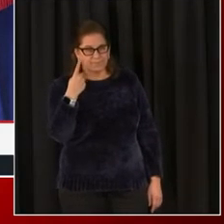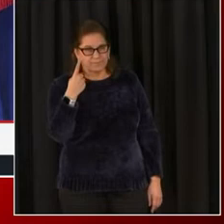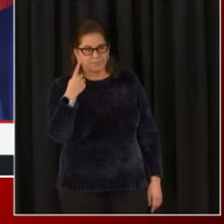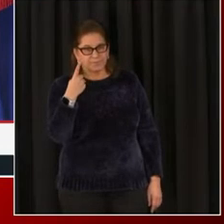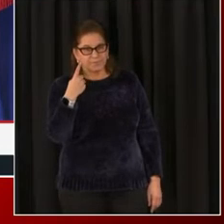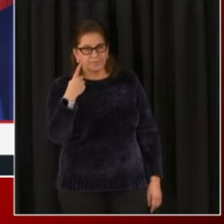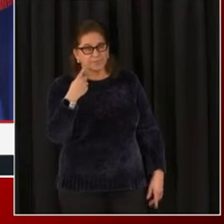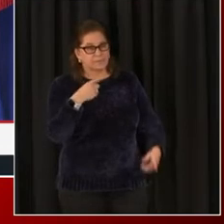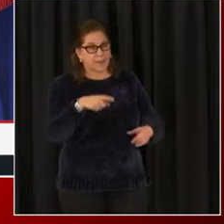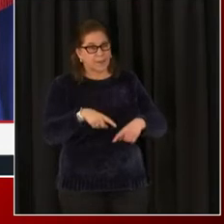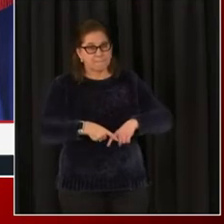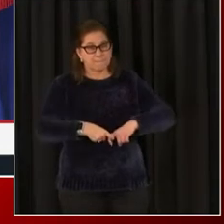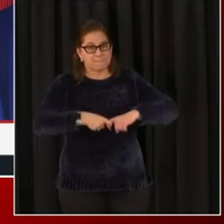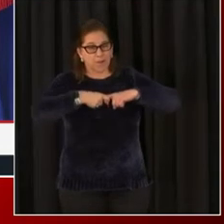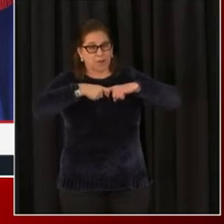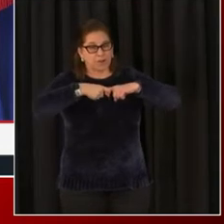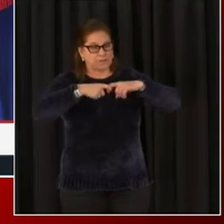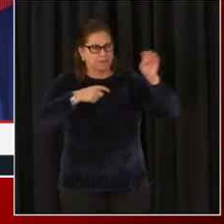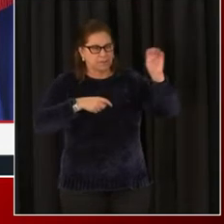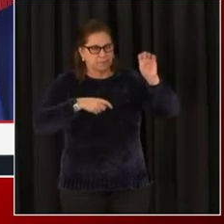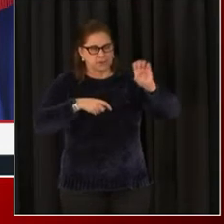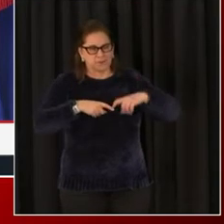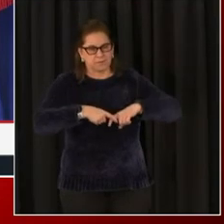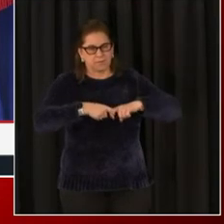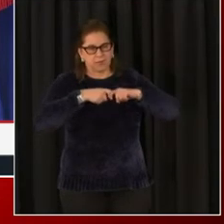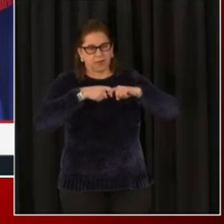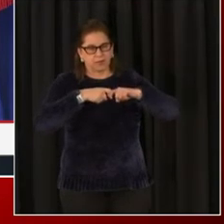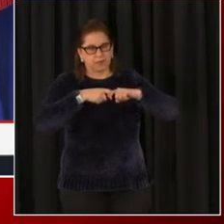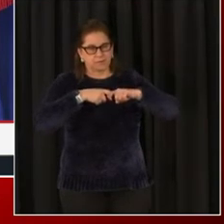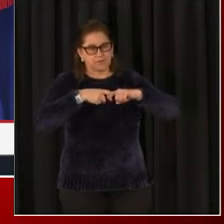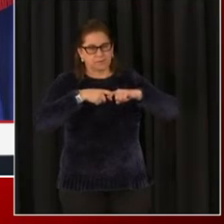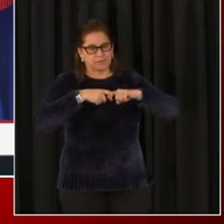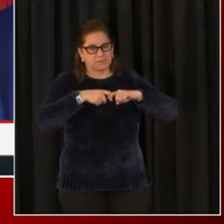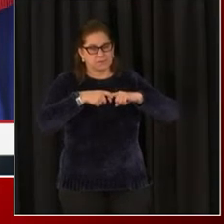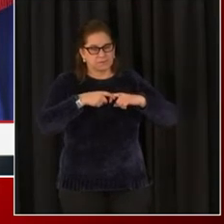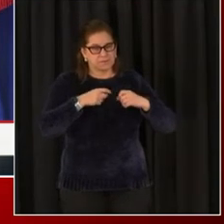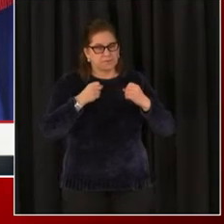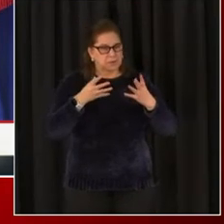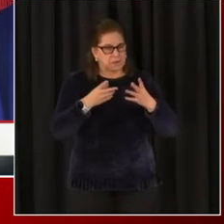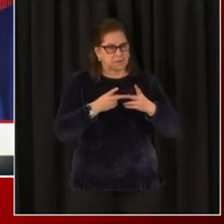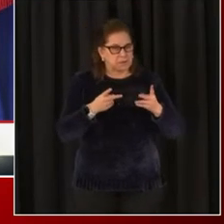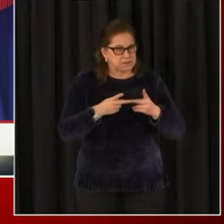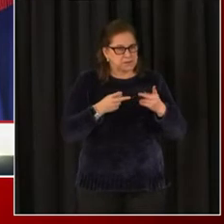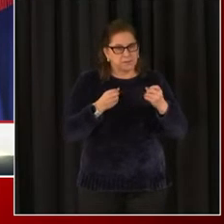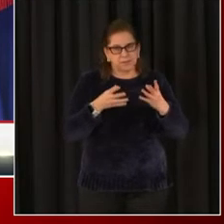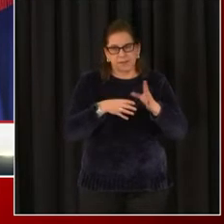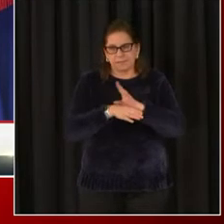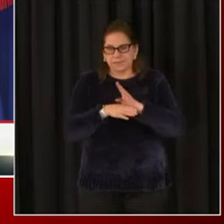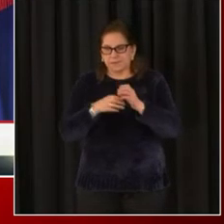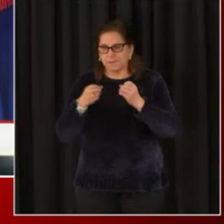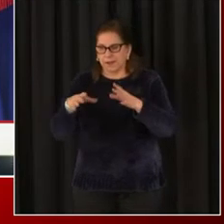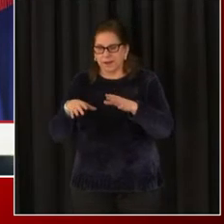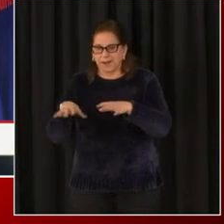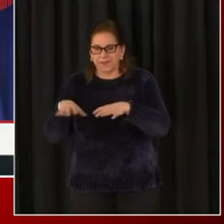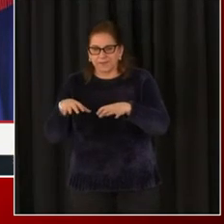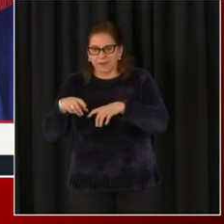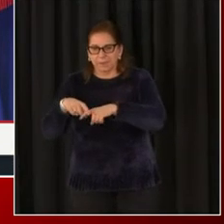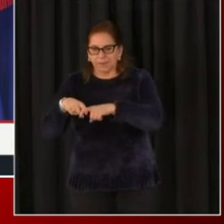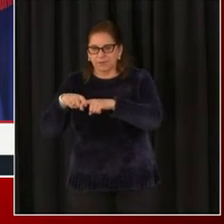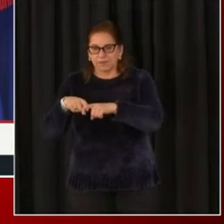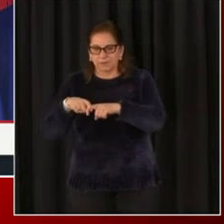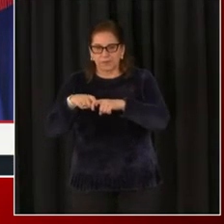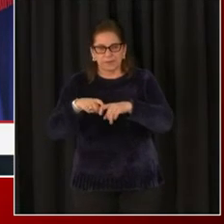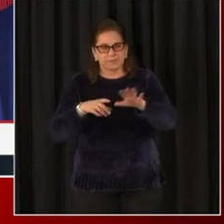original pause, as you indicated, included many more, uh, places and businesses and activities than just restaurants.